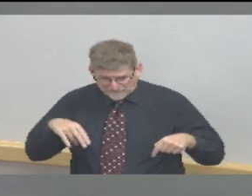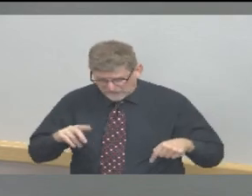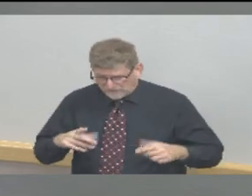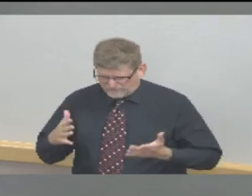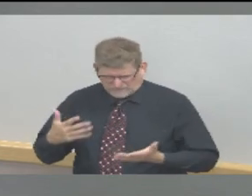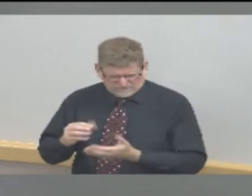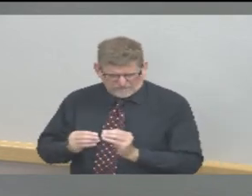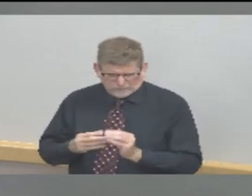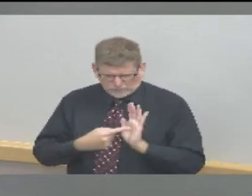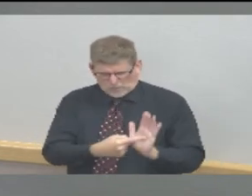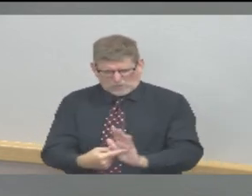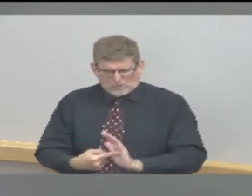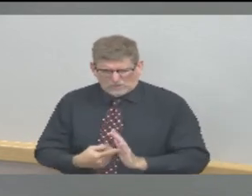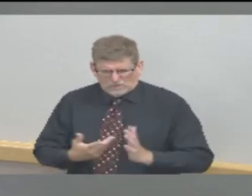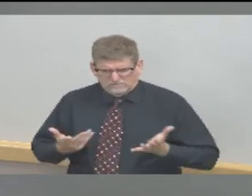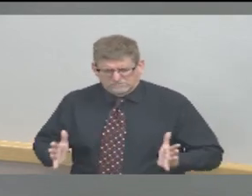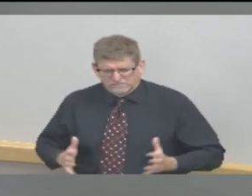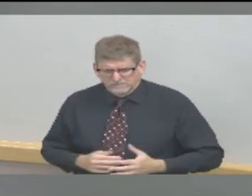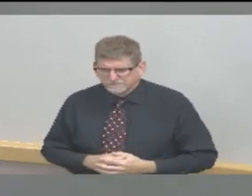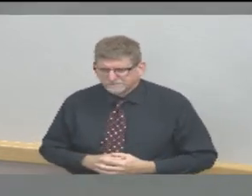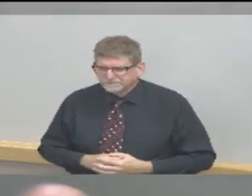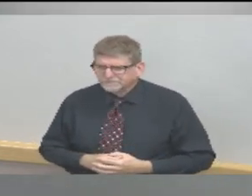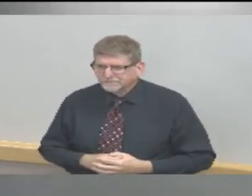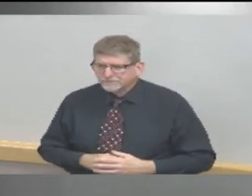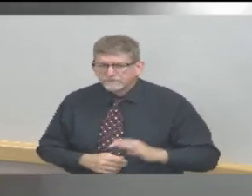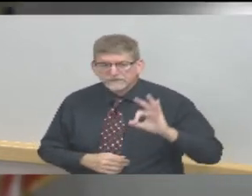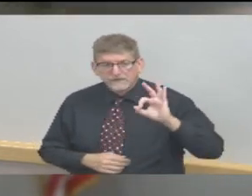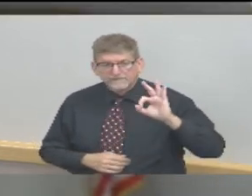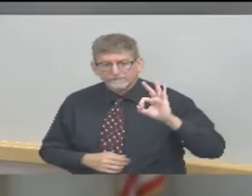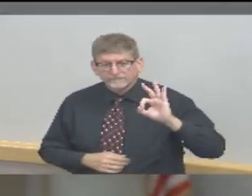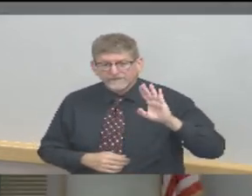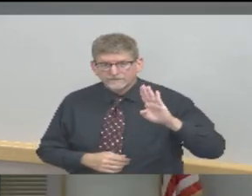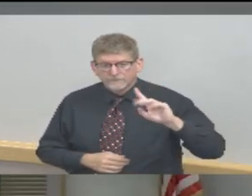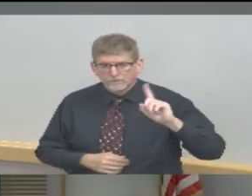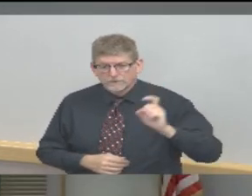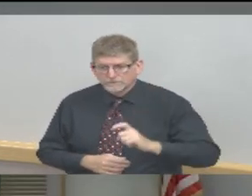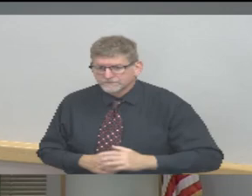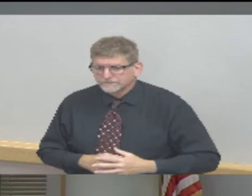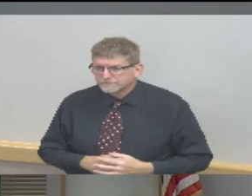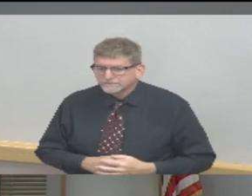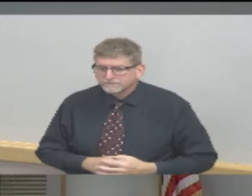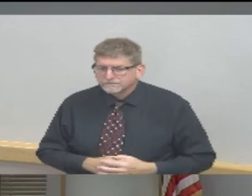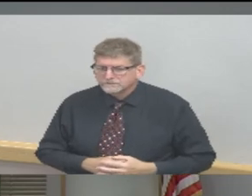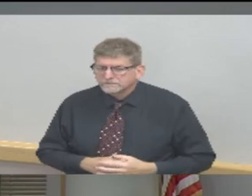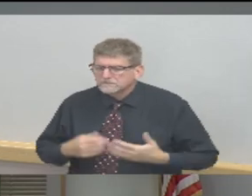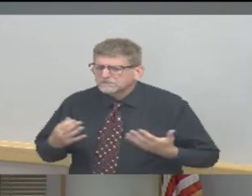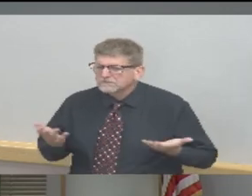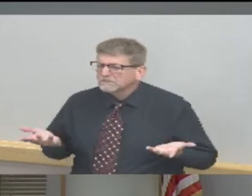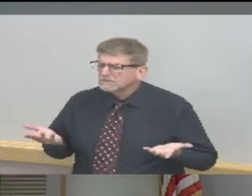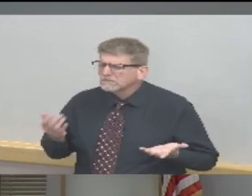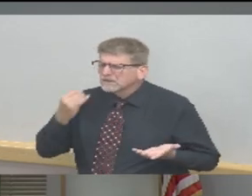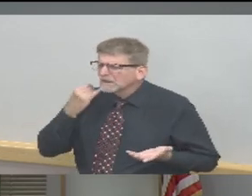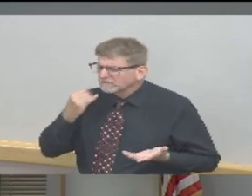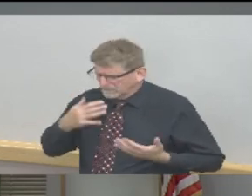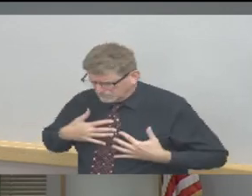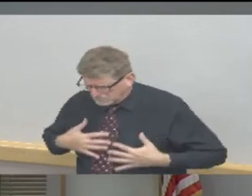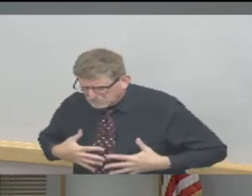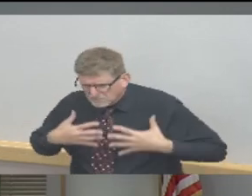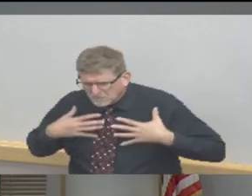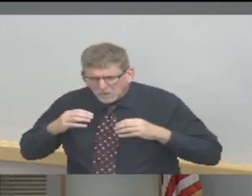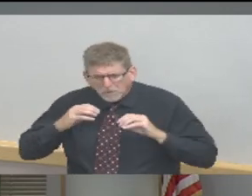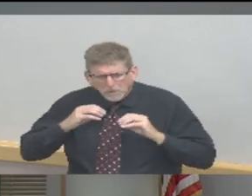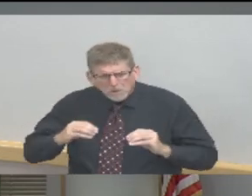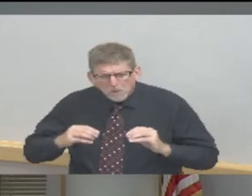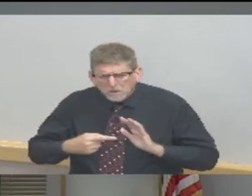Question from Facebook Live. Can anyone be tested now with the asymptomatic population? We're just wondering how to get